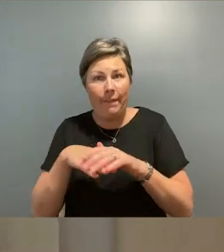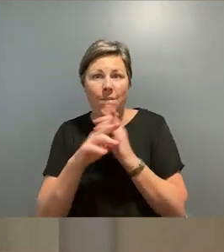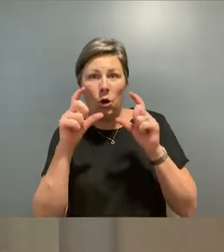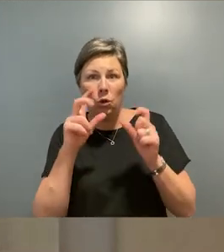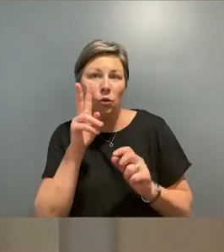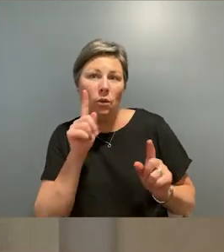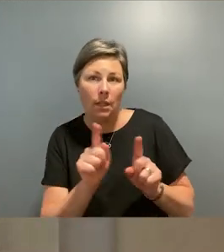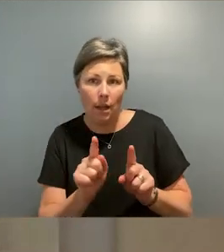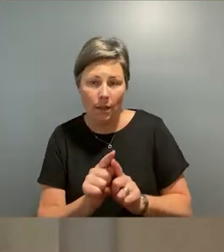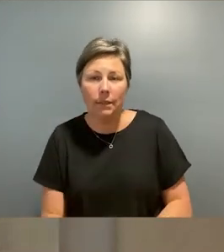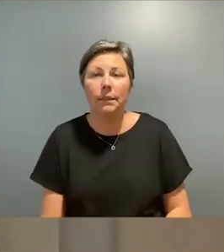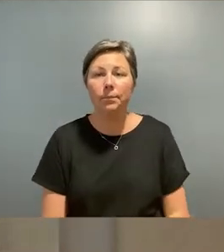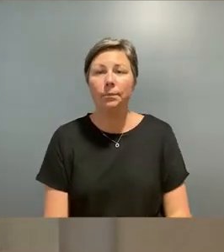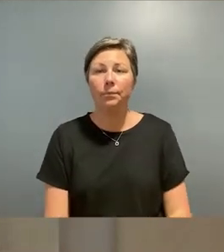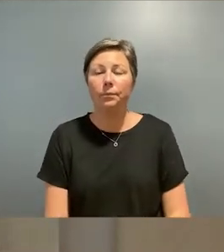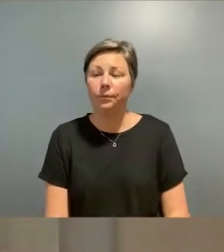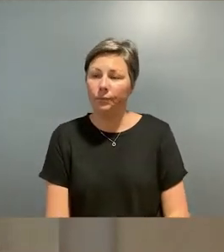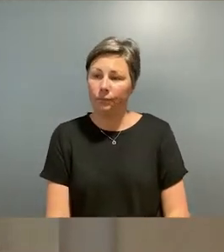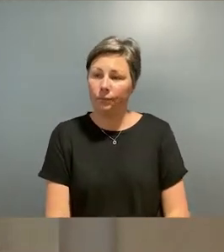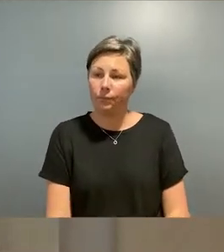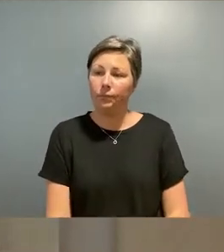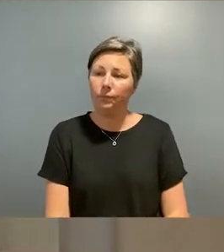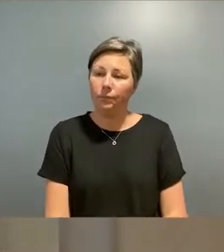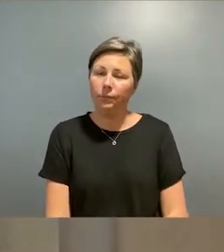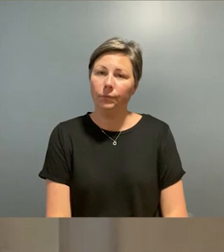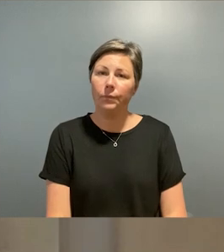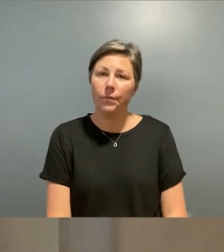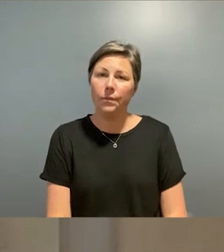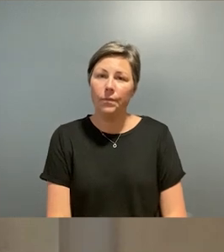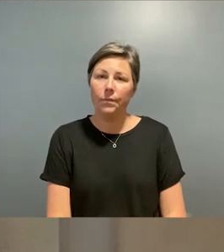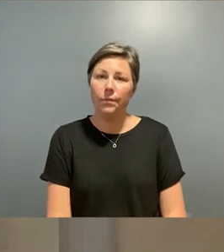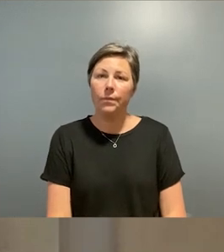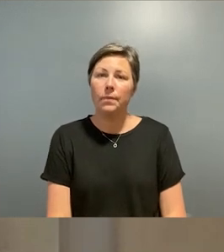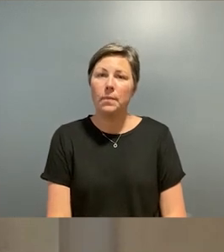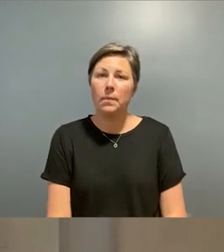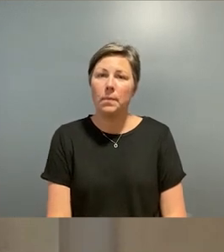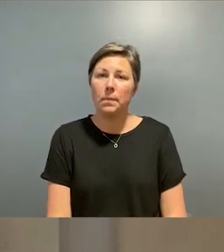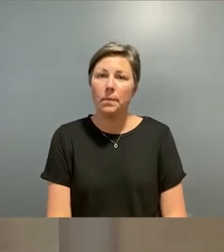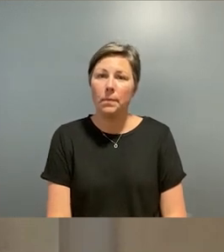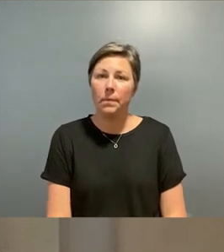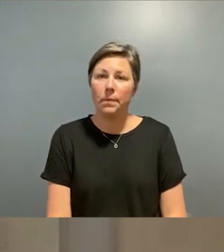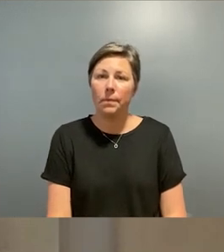a curiosity about what that form is by reason of our engagement with it on a daily basis